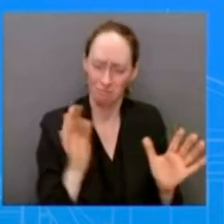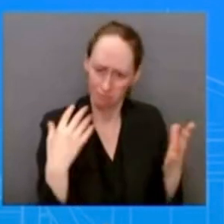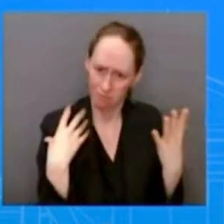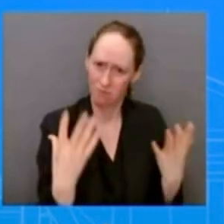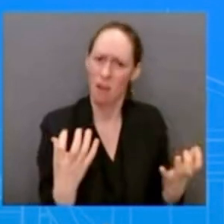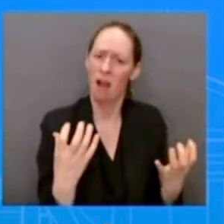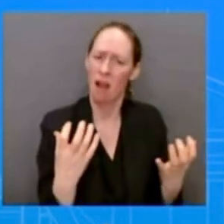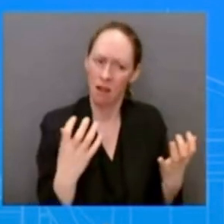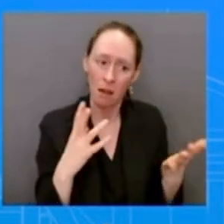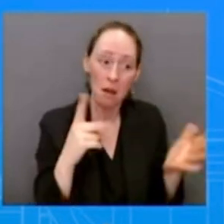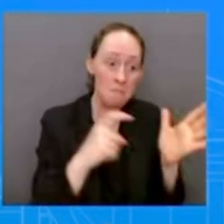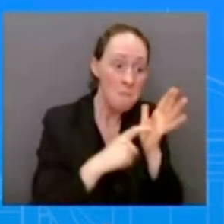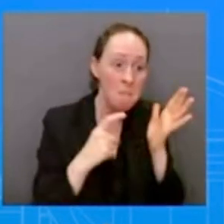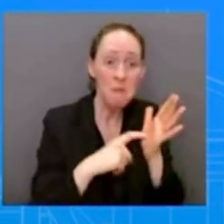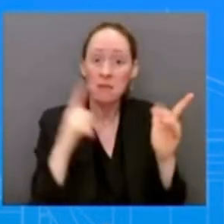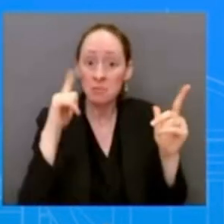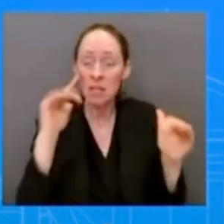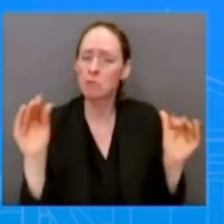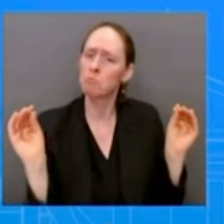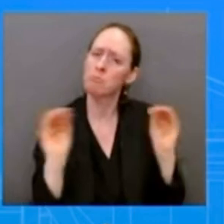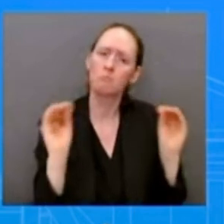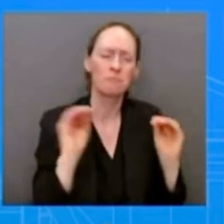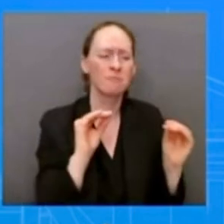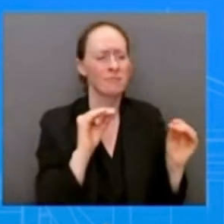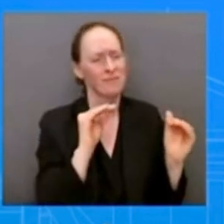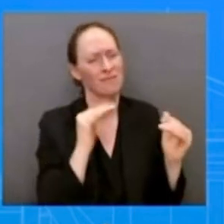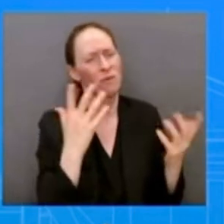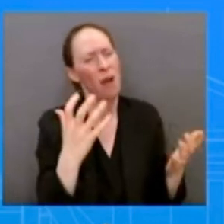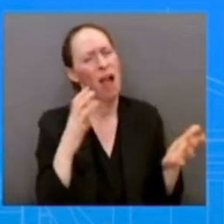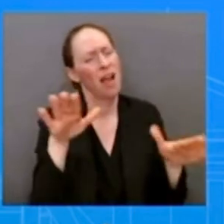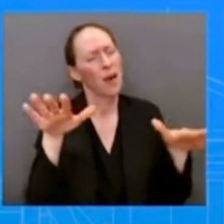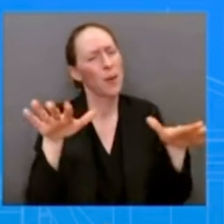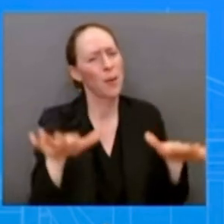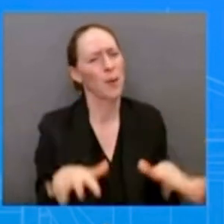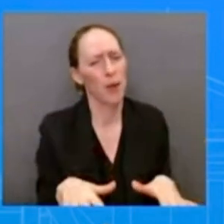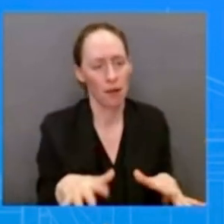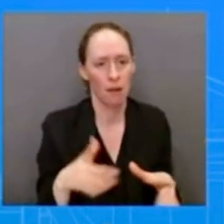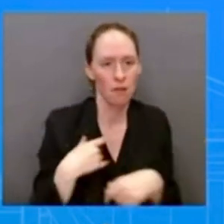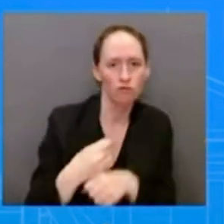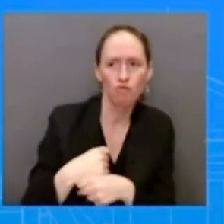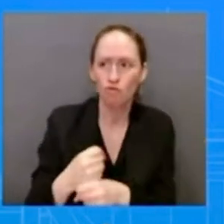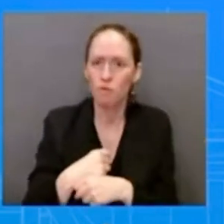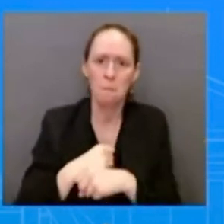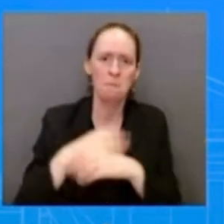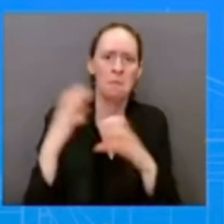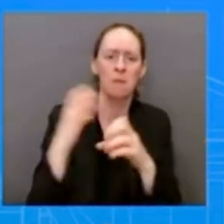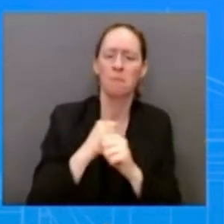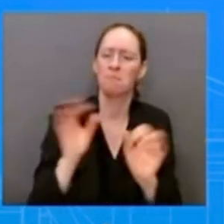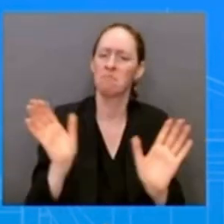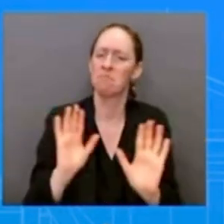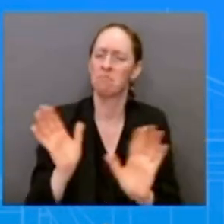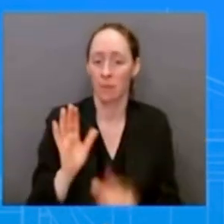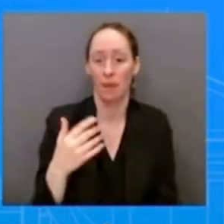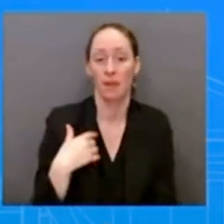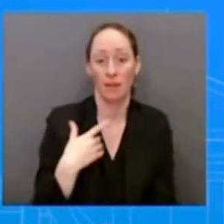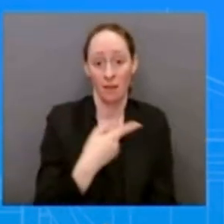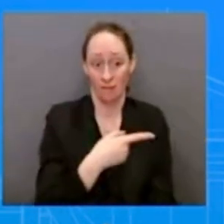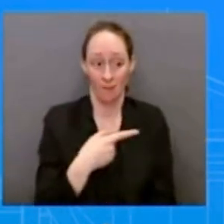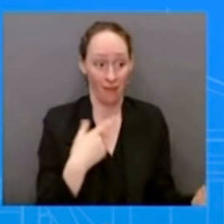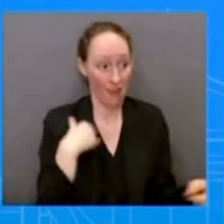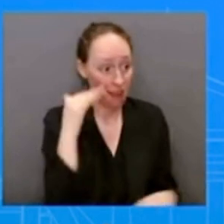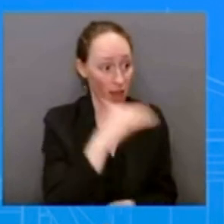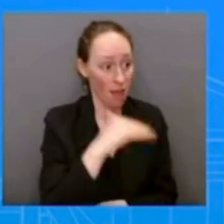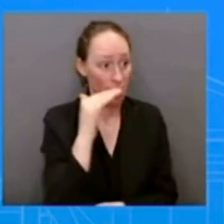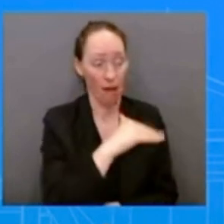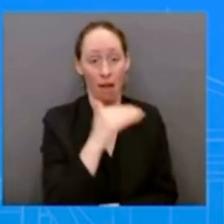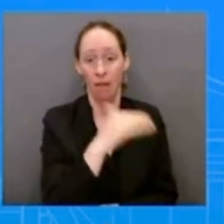peninsula he hasn't taken us up on that offer so we're going to continue to make sure we've got the re requisite military capabilities in place